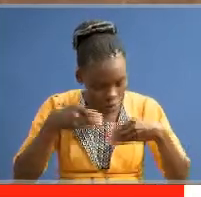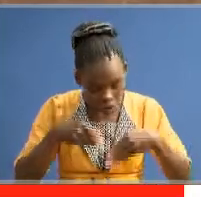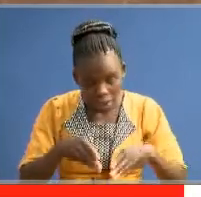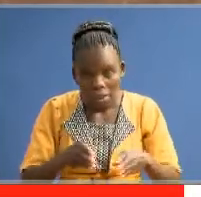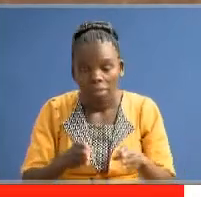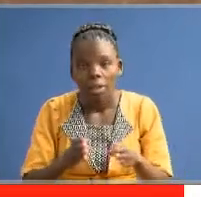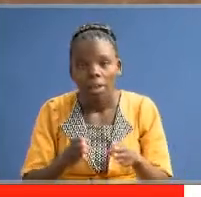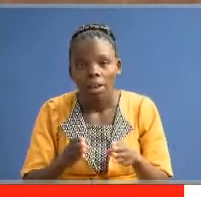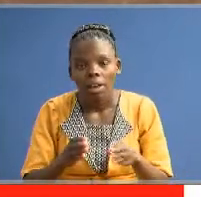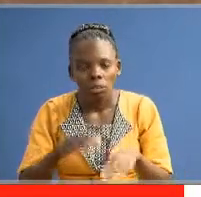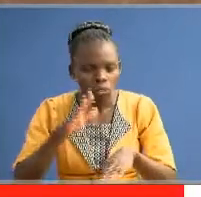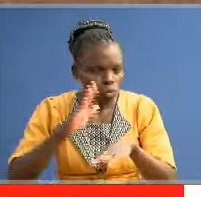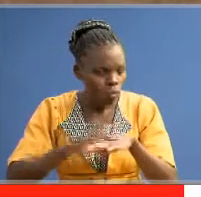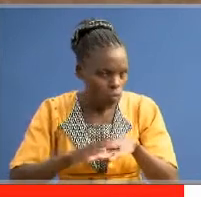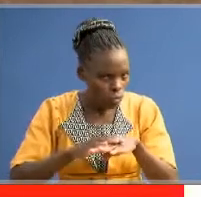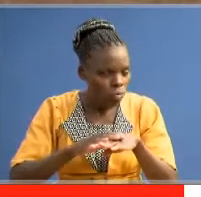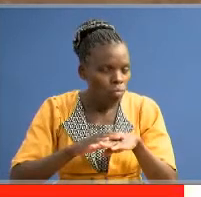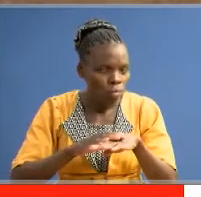kid, I was a kid.